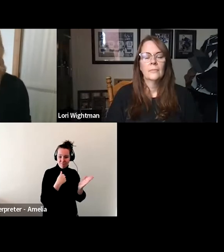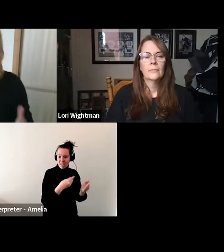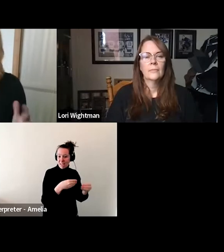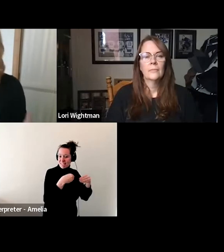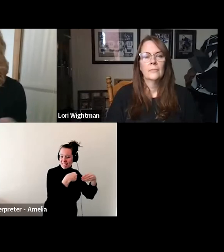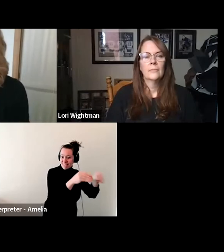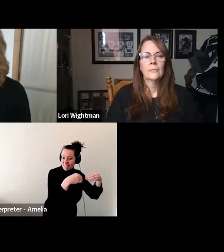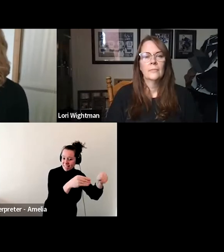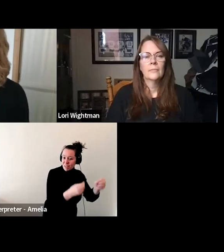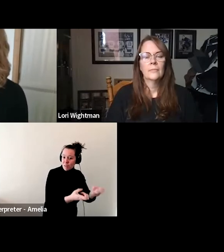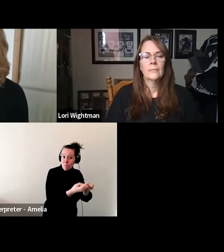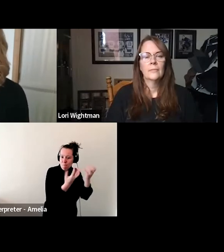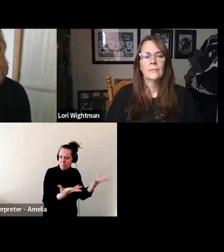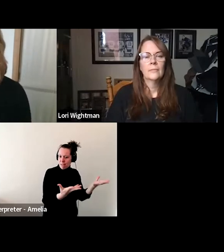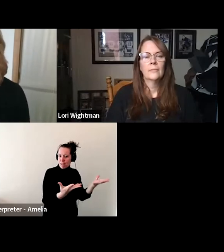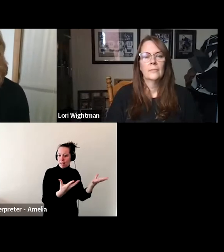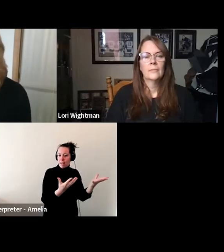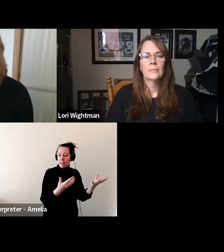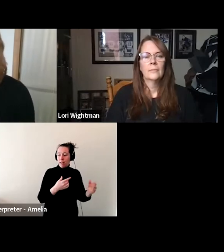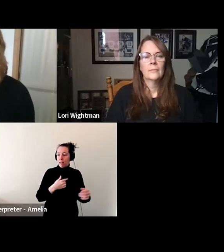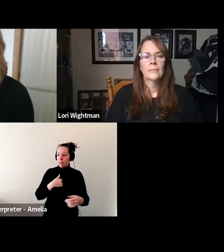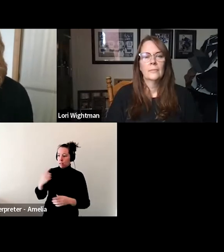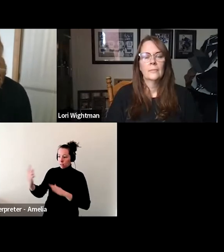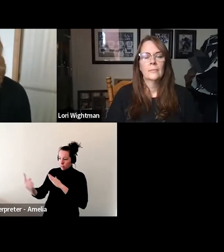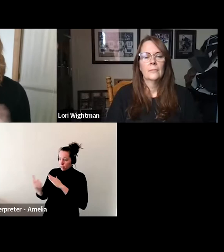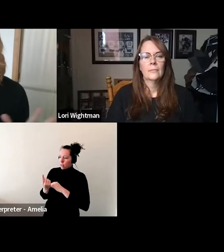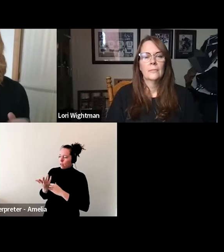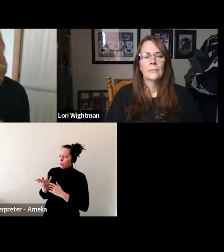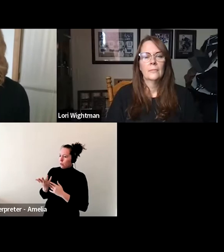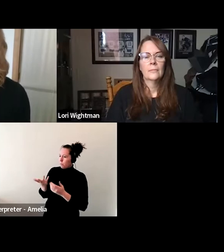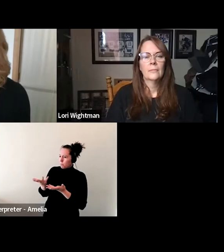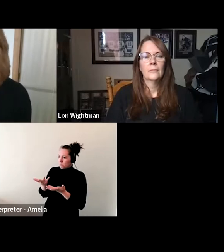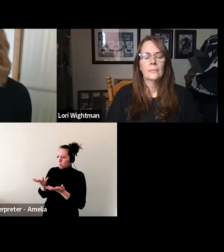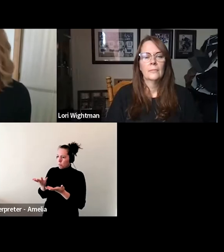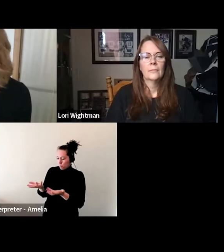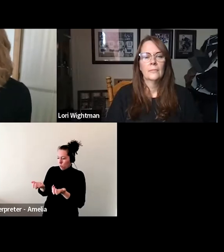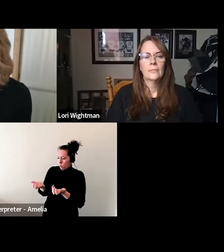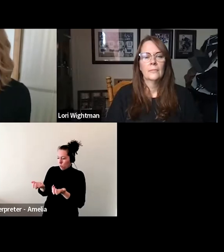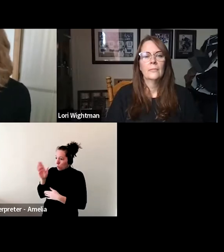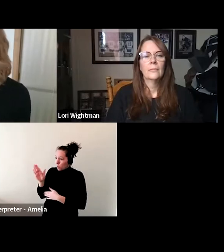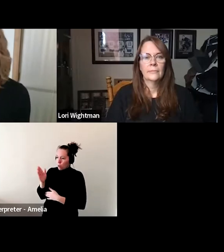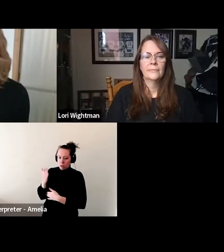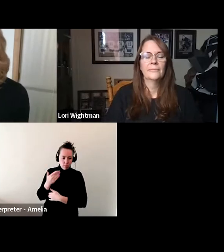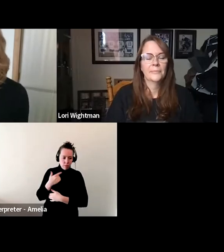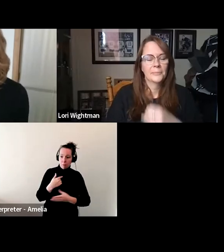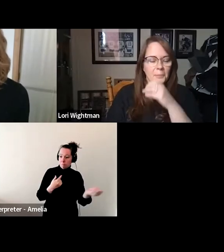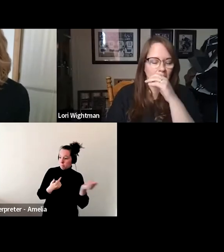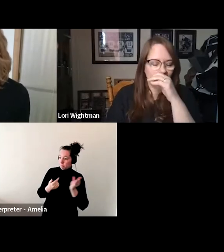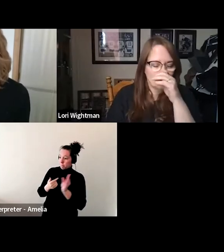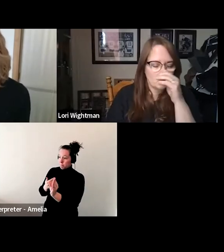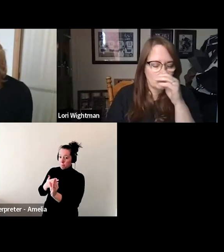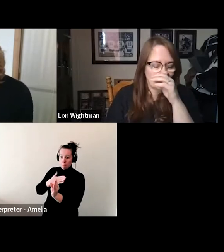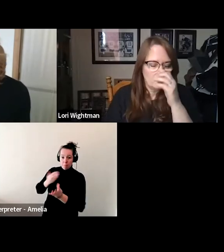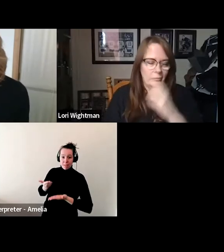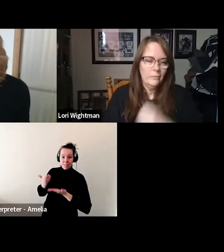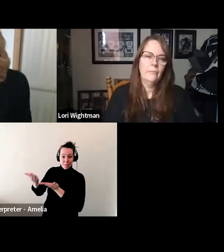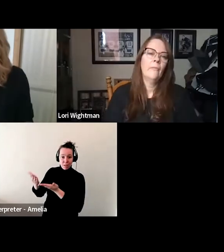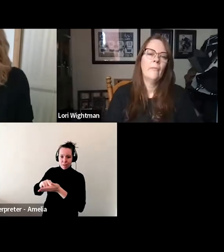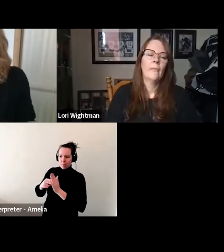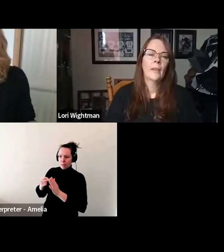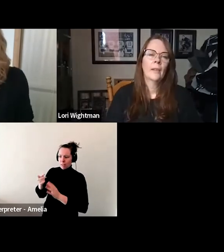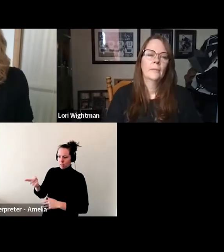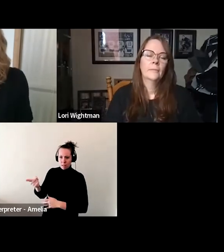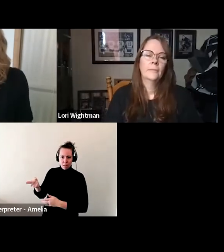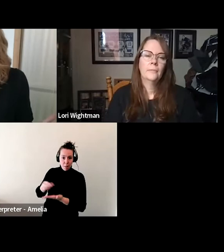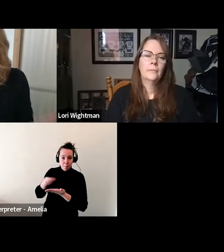in and they're like, well, what do you think? And I'll say, oh, I've read this. This is what this is like. And they end up buying them consistently, you know, which I kind of, I mean,